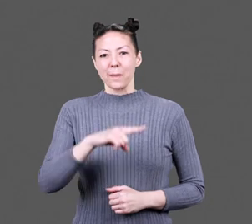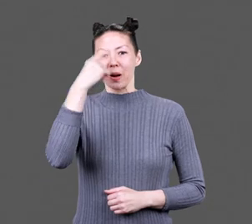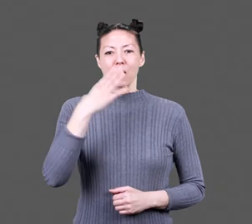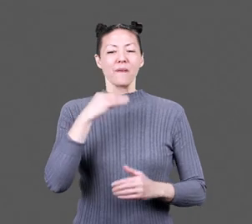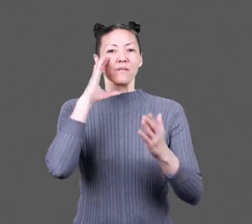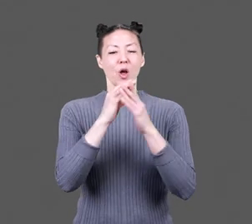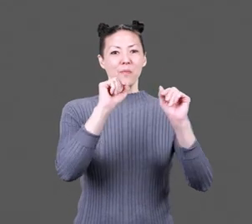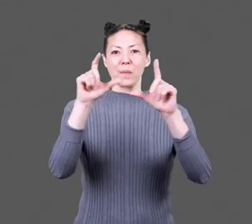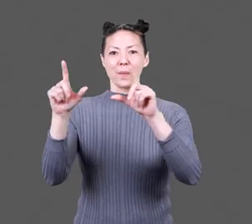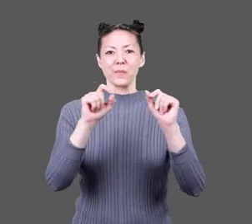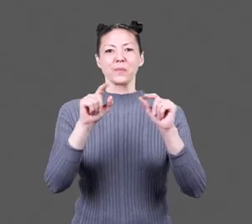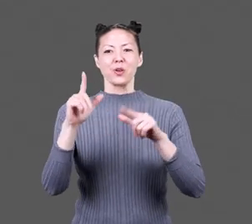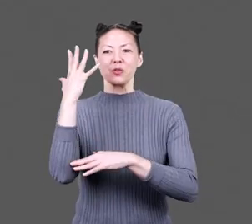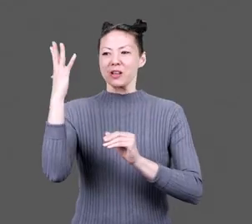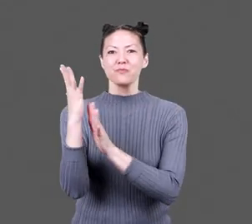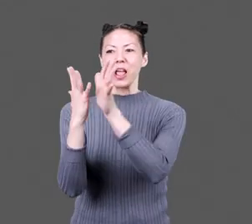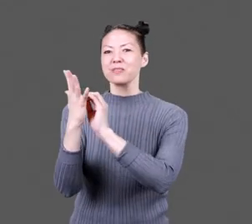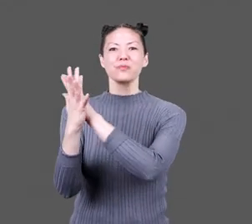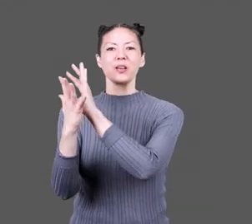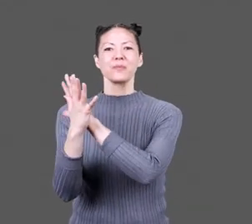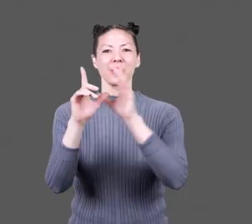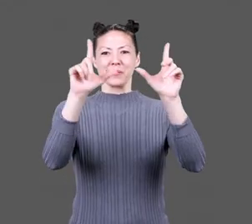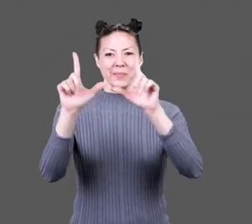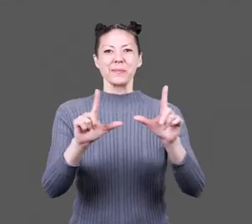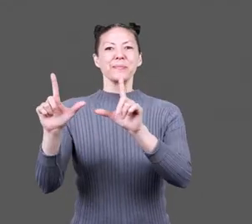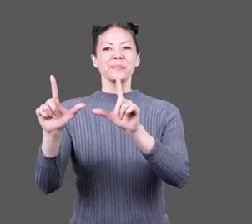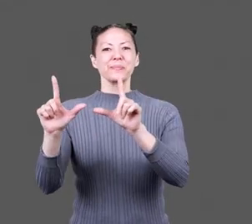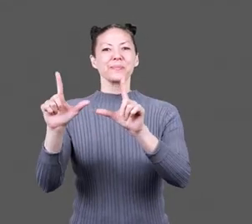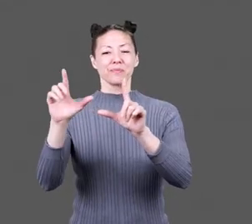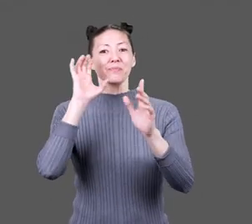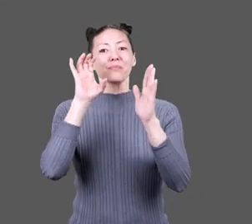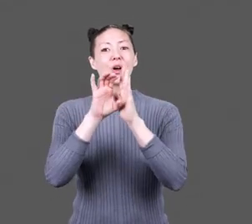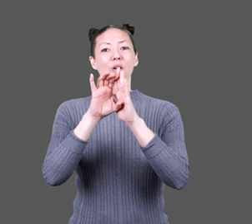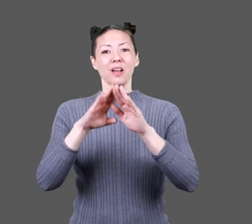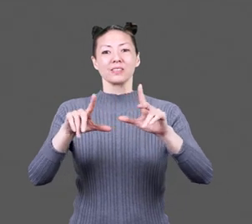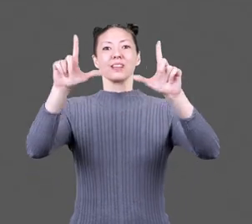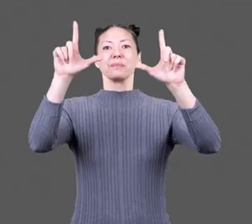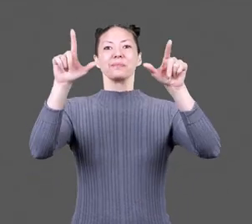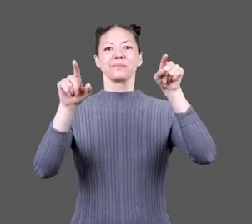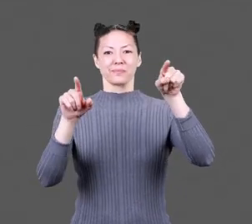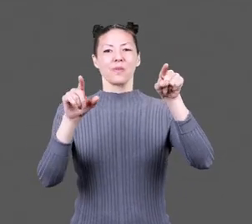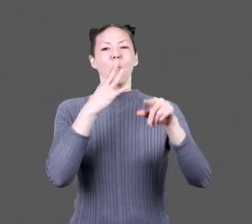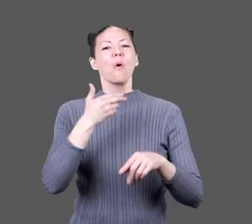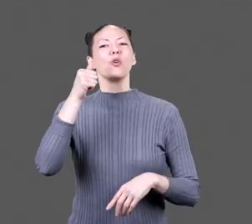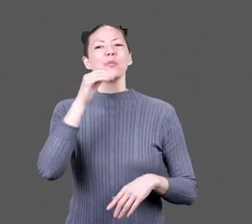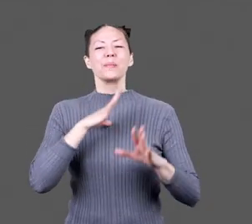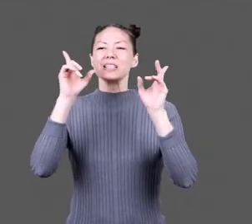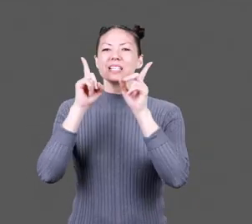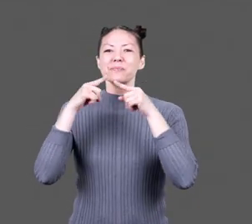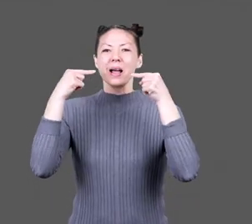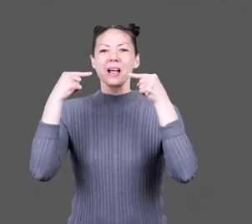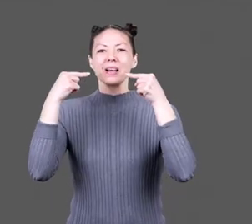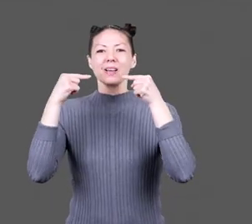Black and white framed photographs hang on branches of a leafless tree. In the photos, at the top of the tree, an older